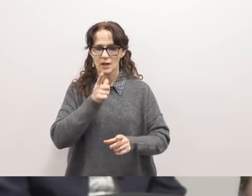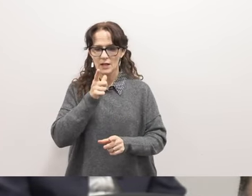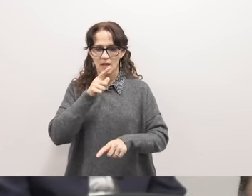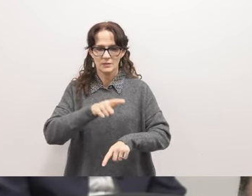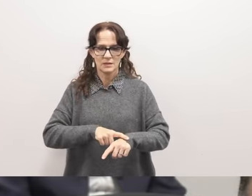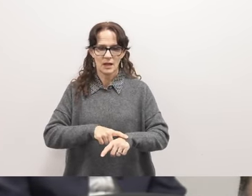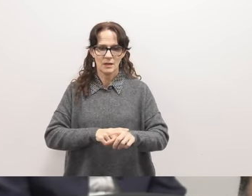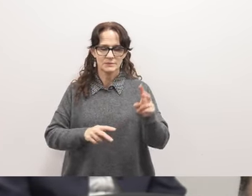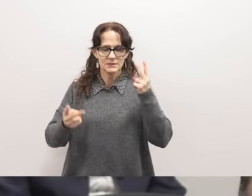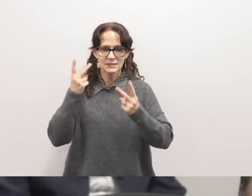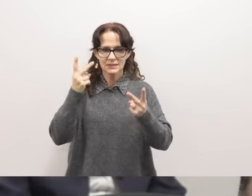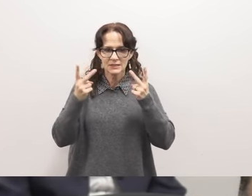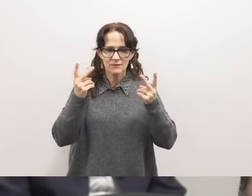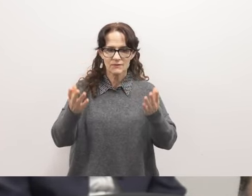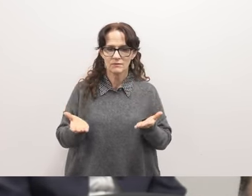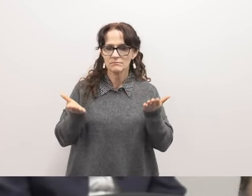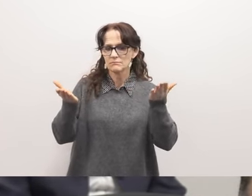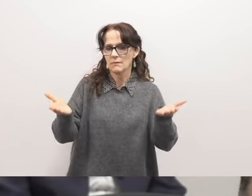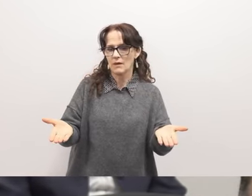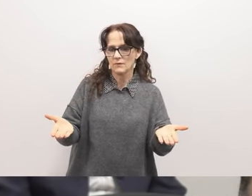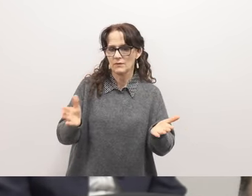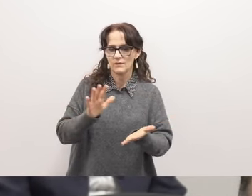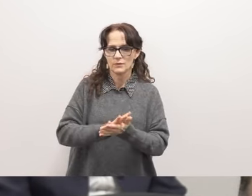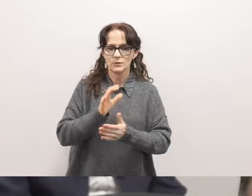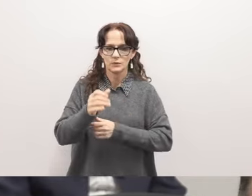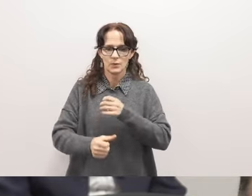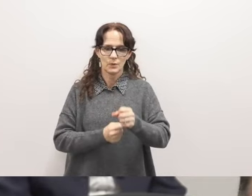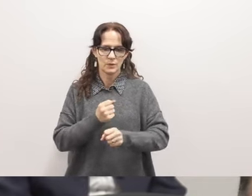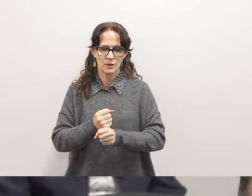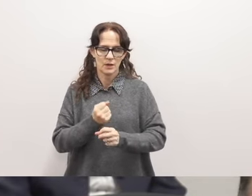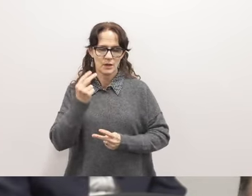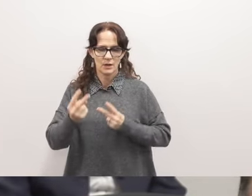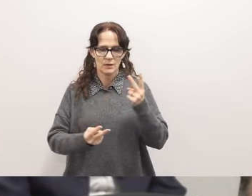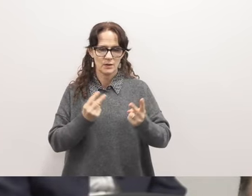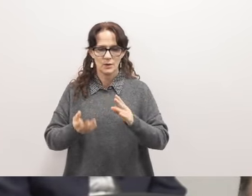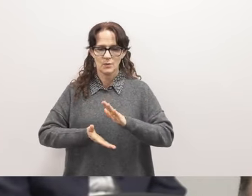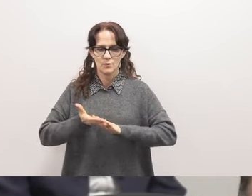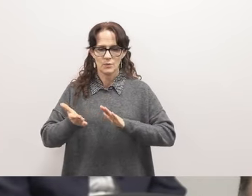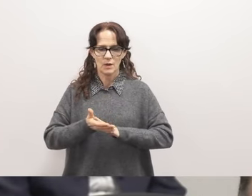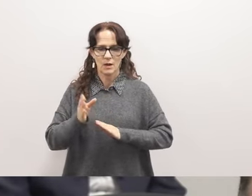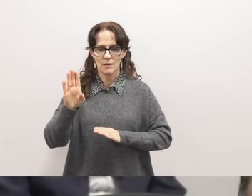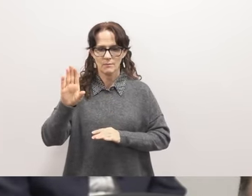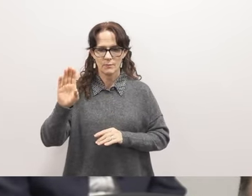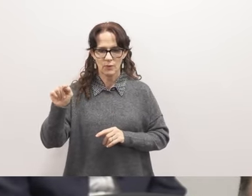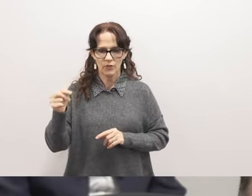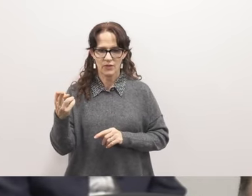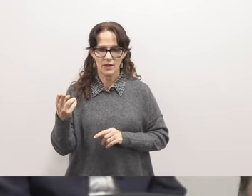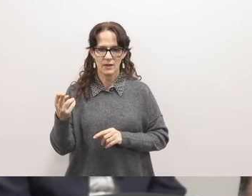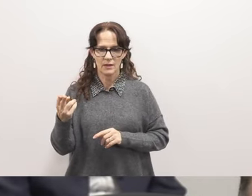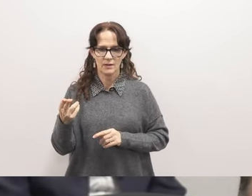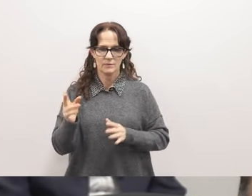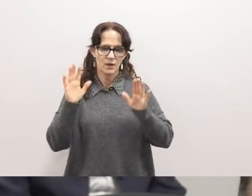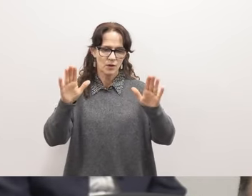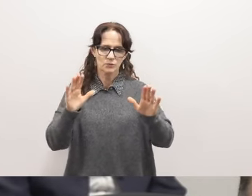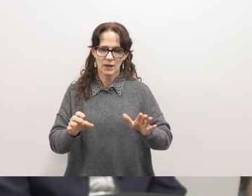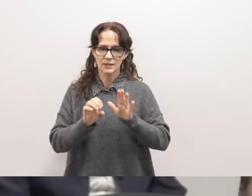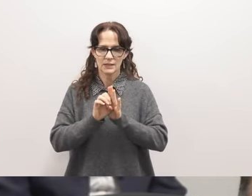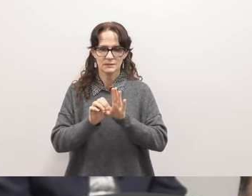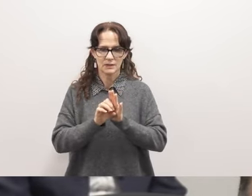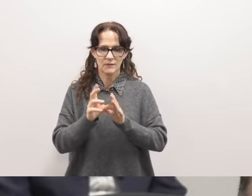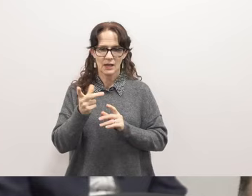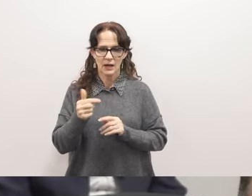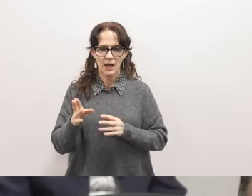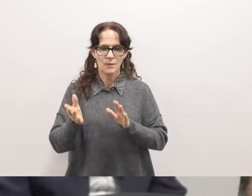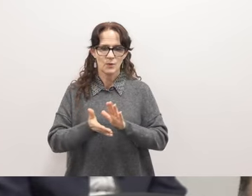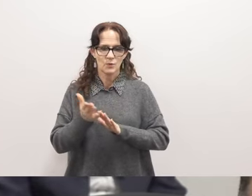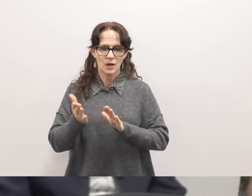various offerings for the school year by visiting student-run booths a perfect example of the great success of club rush